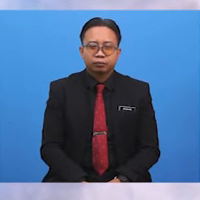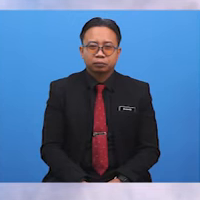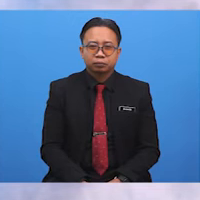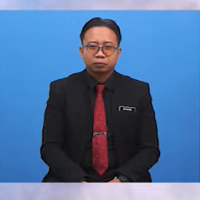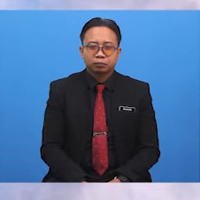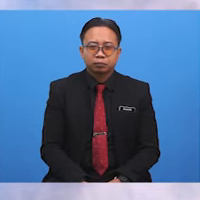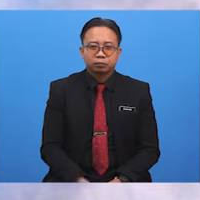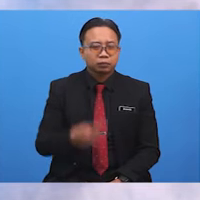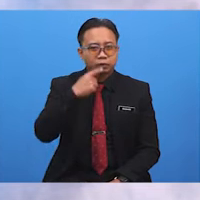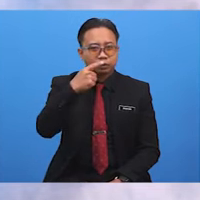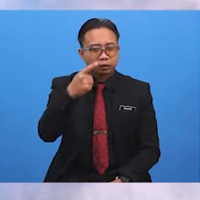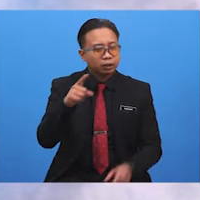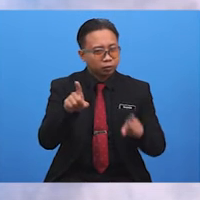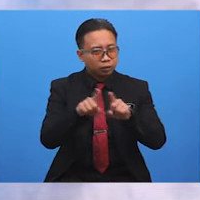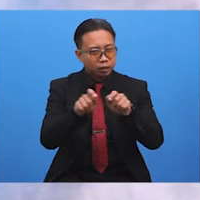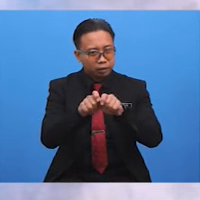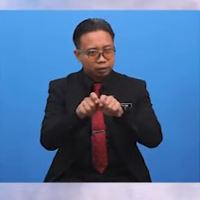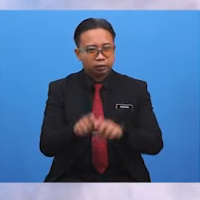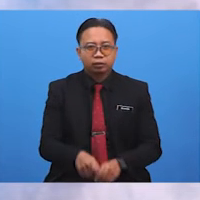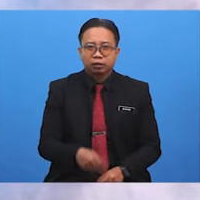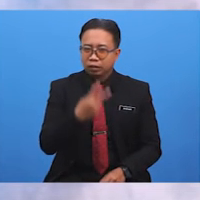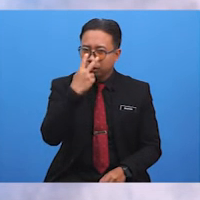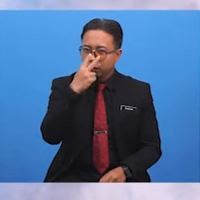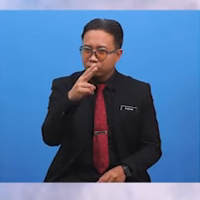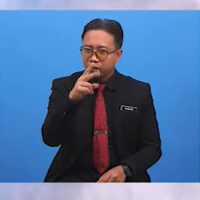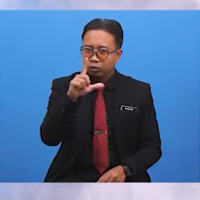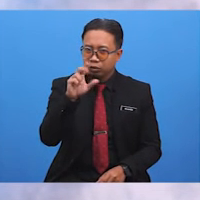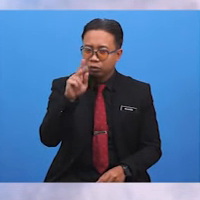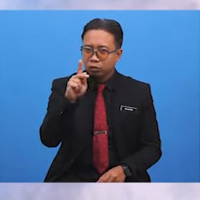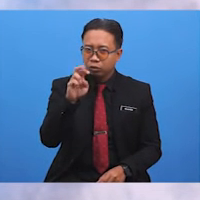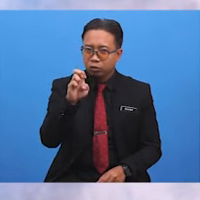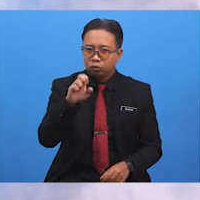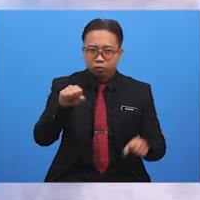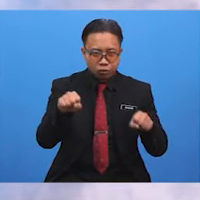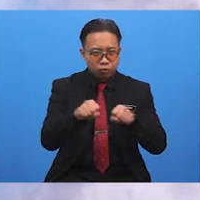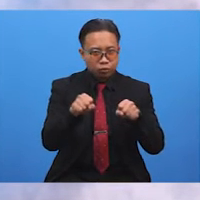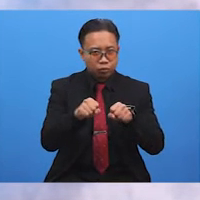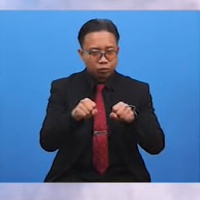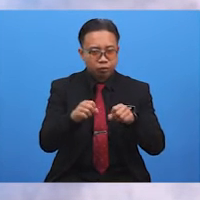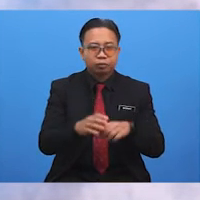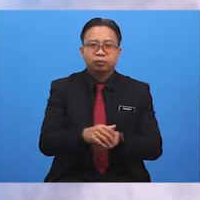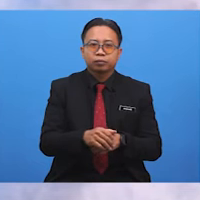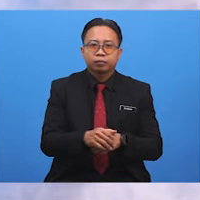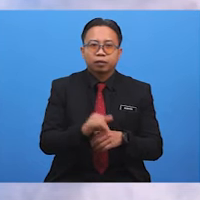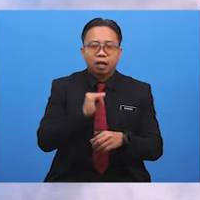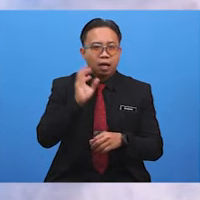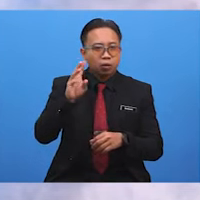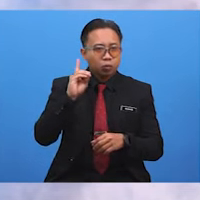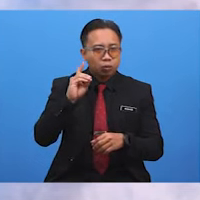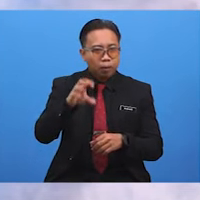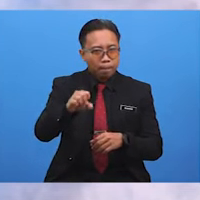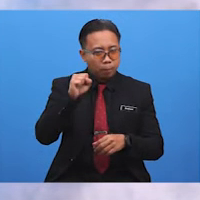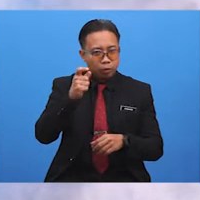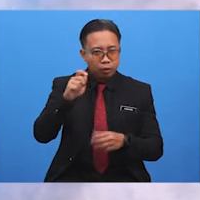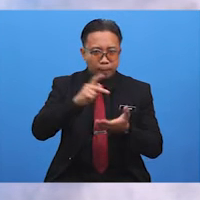some lines for us to say together Luke stew while he cook a stew I would pull the